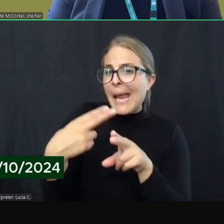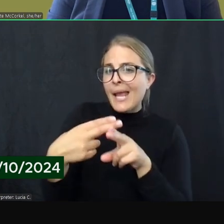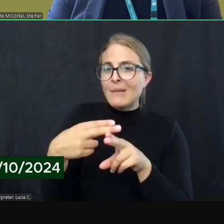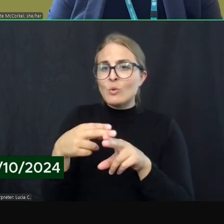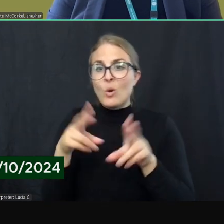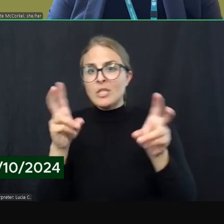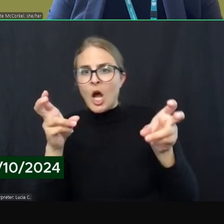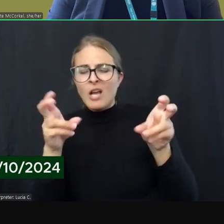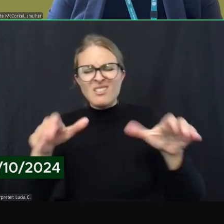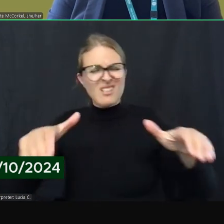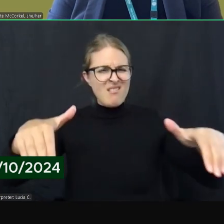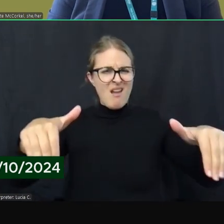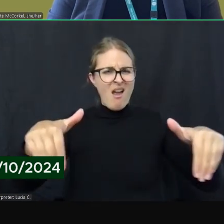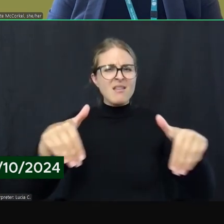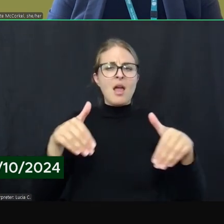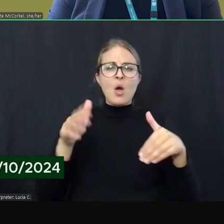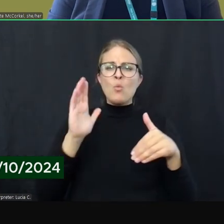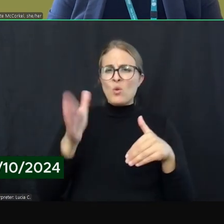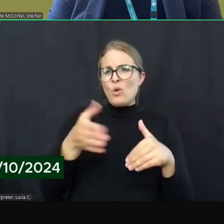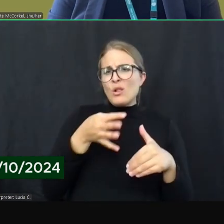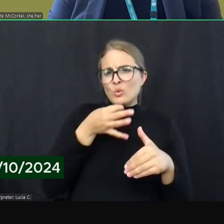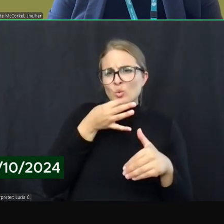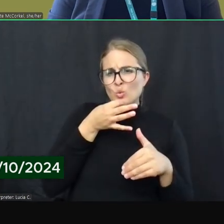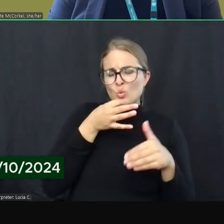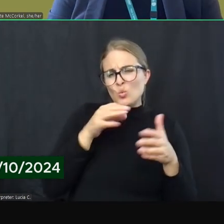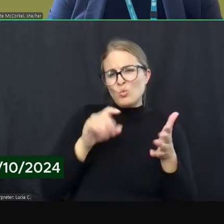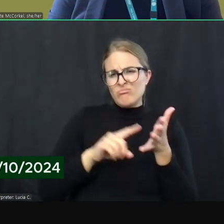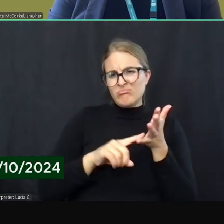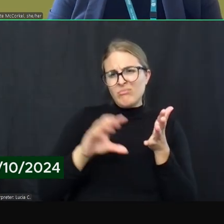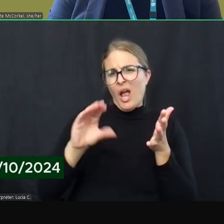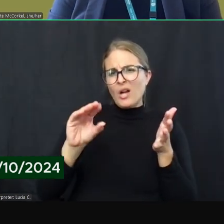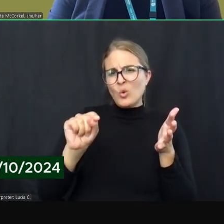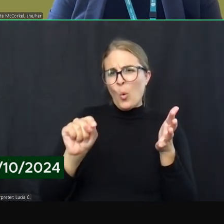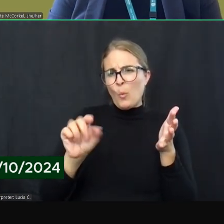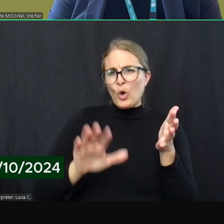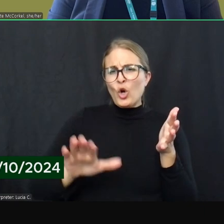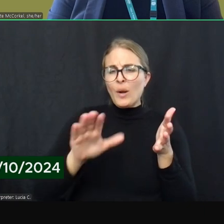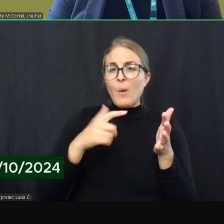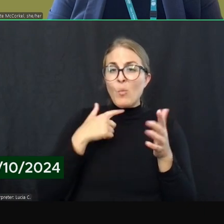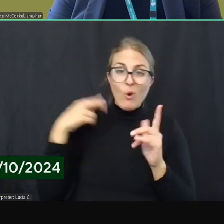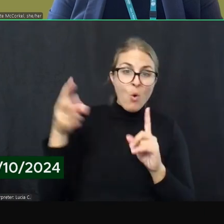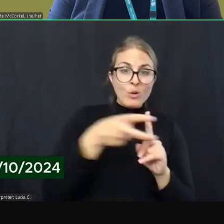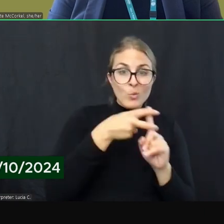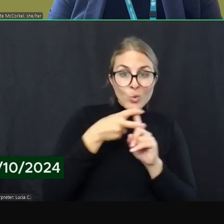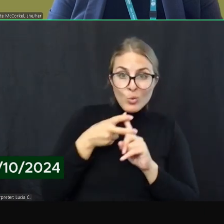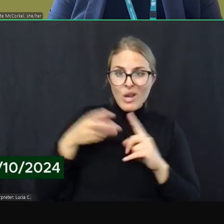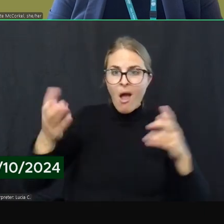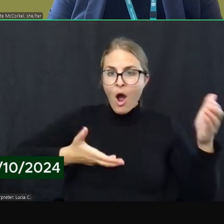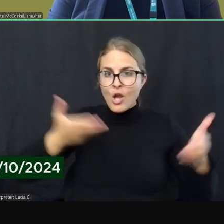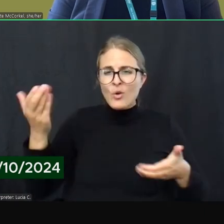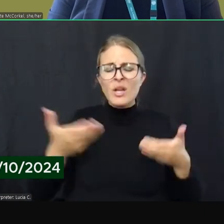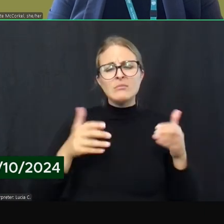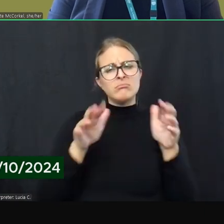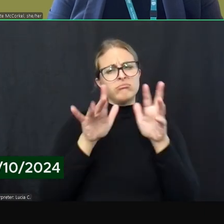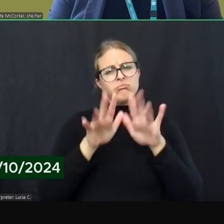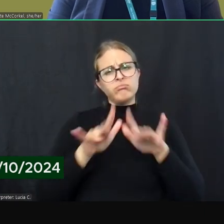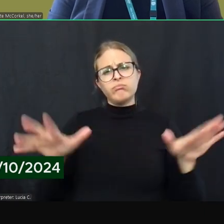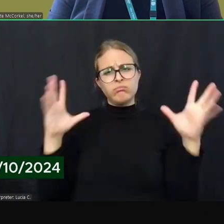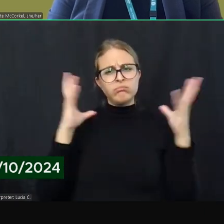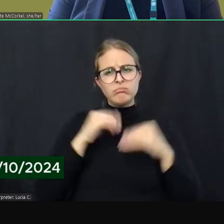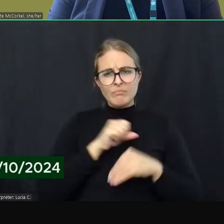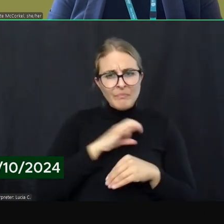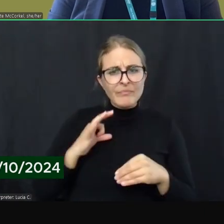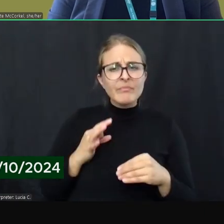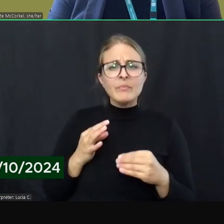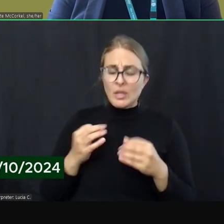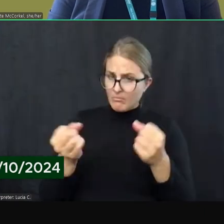be able to do that in late October. But we are recruiting and hiring an incredibly diverse staff, not only a number